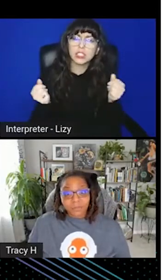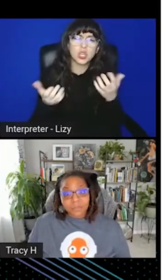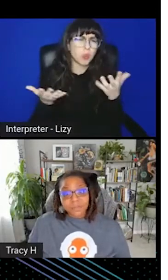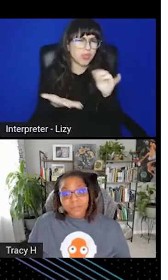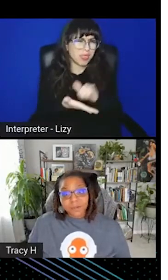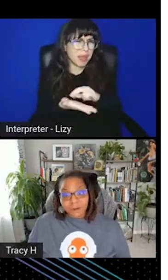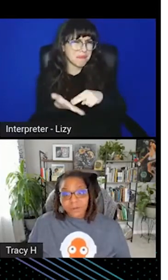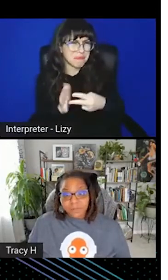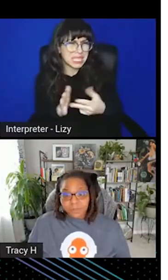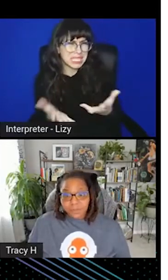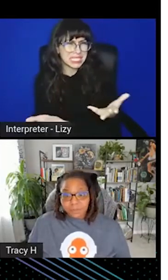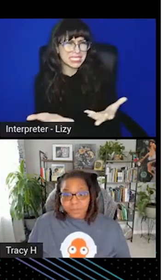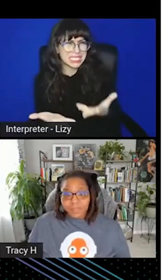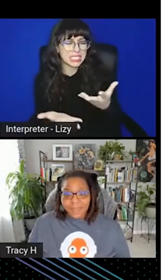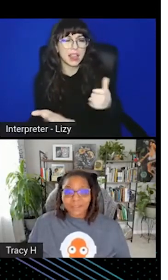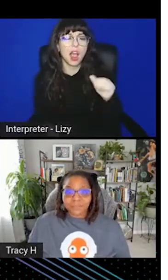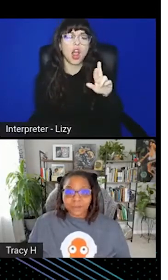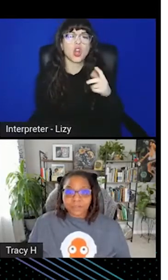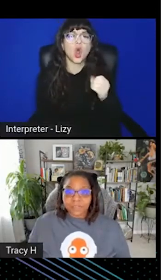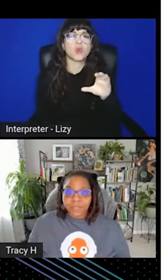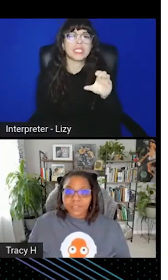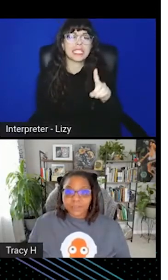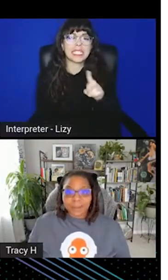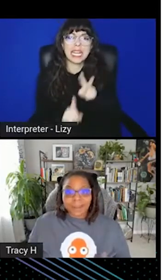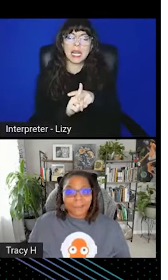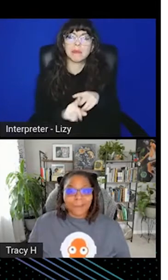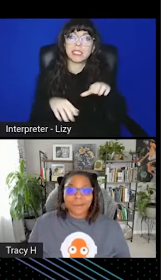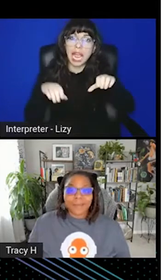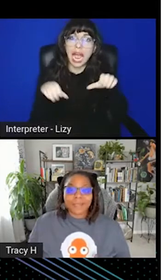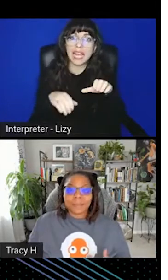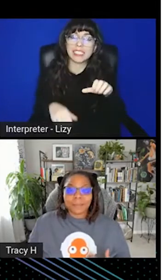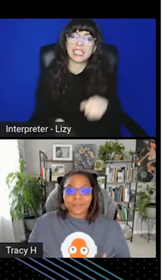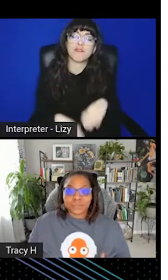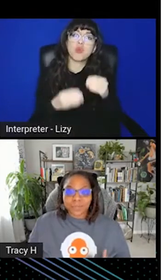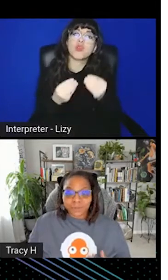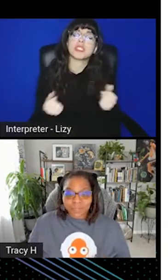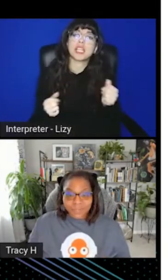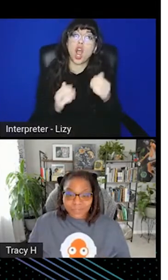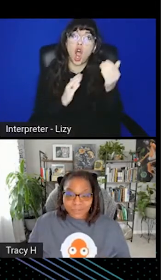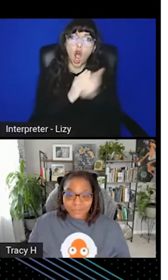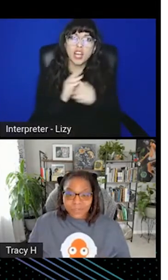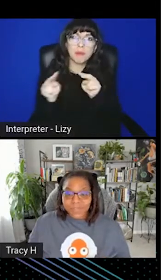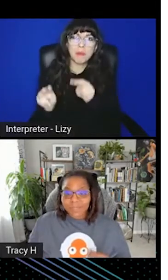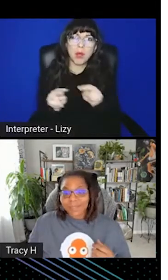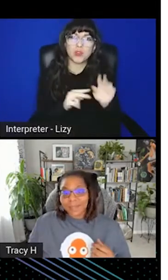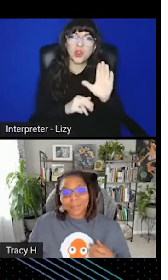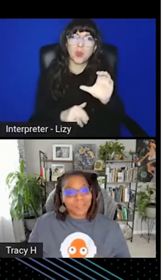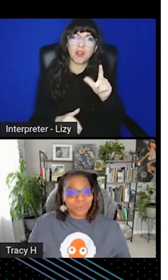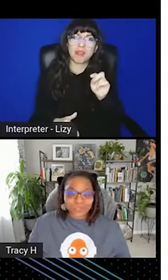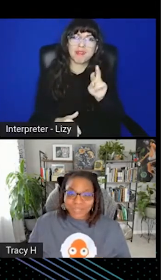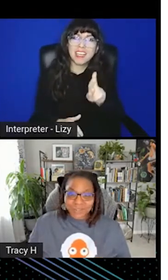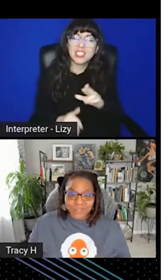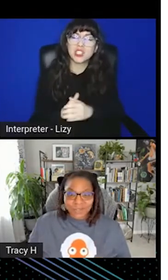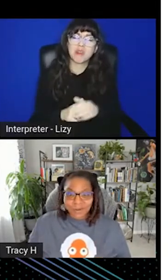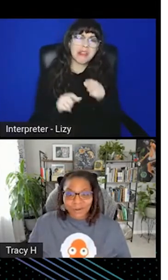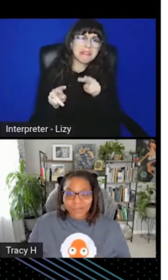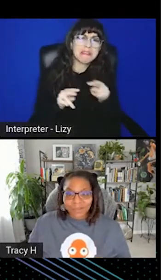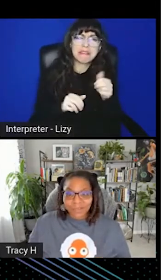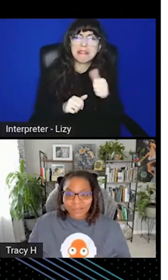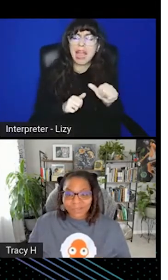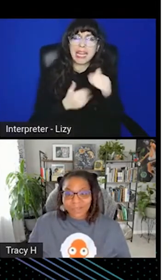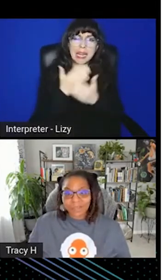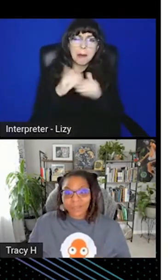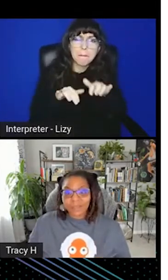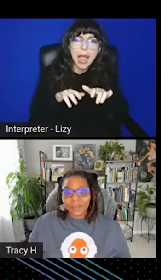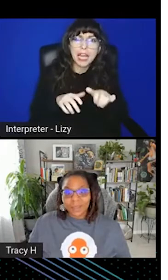Well, this means that Argo CD implements active reconciliation by automatically monitoring your cluster, detecting any manual changes that aren't in